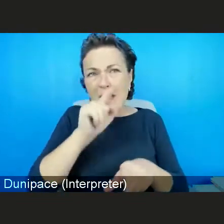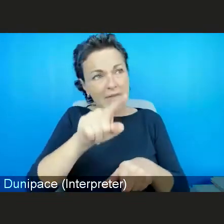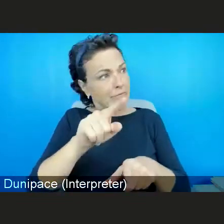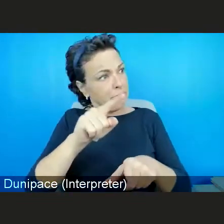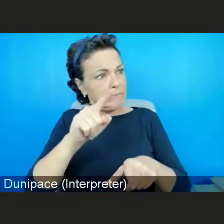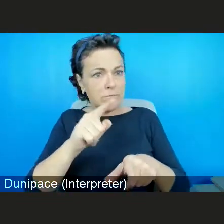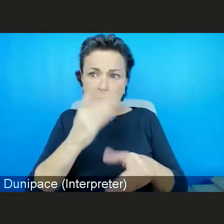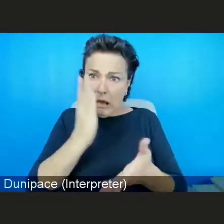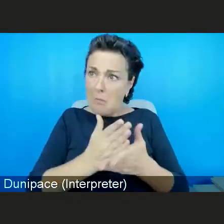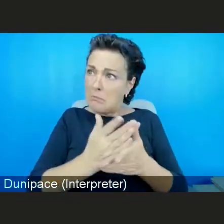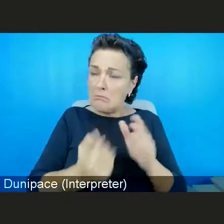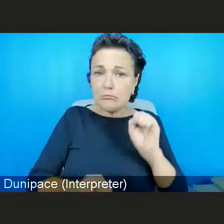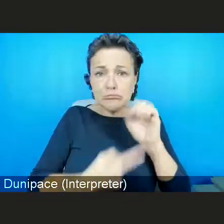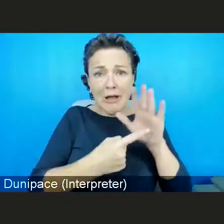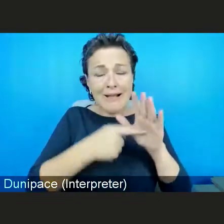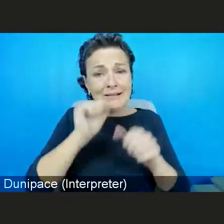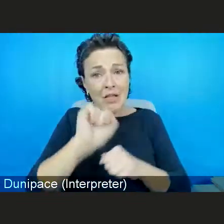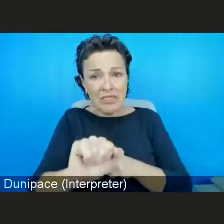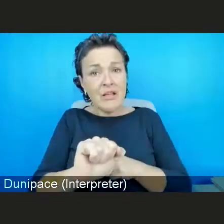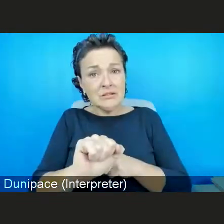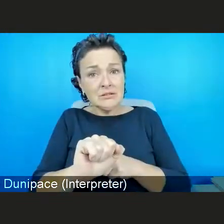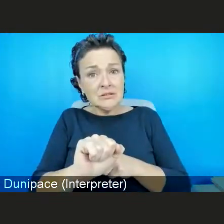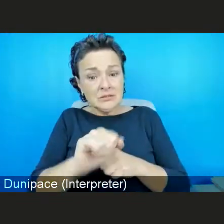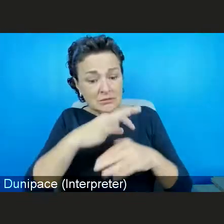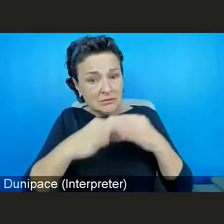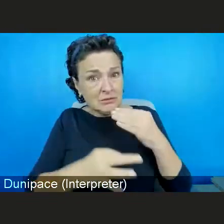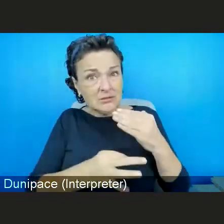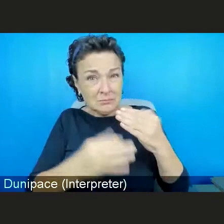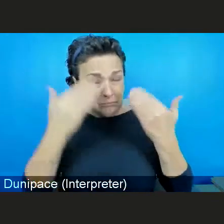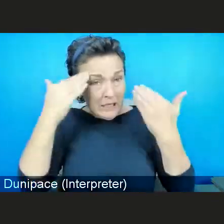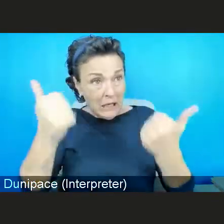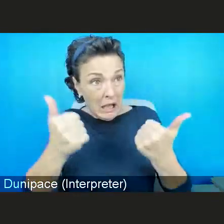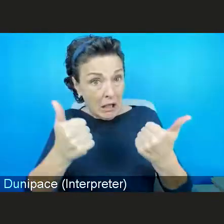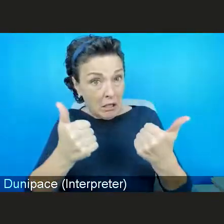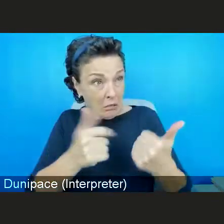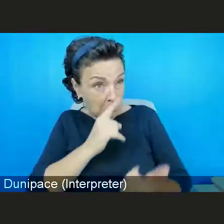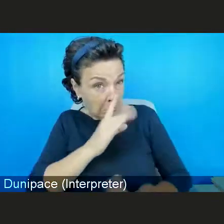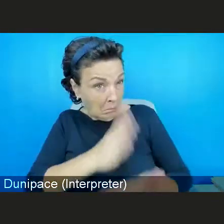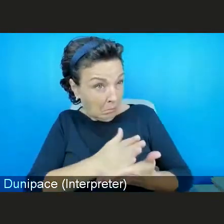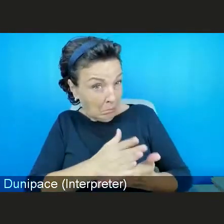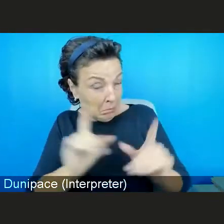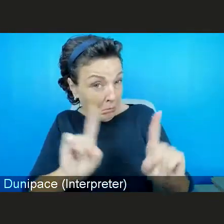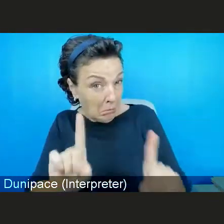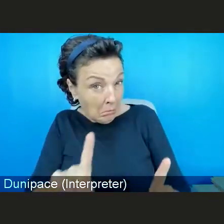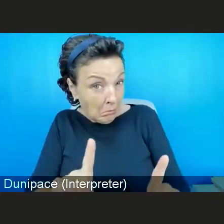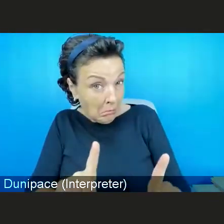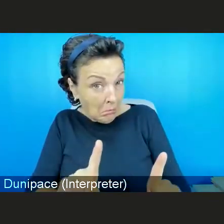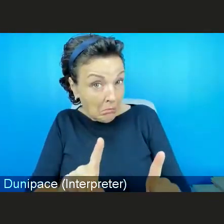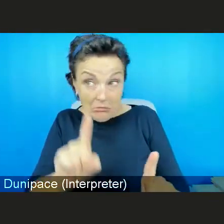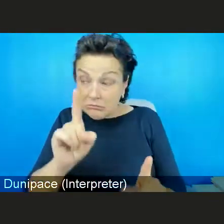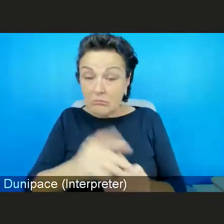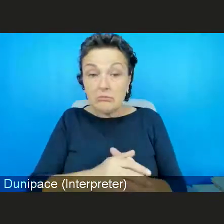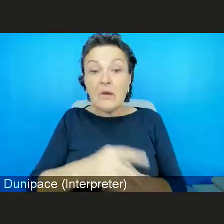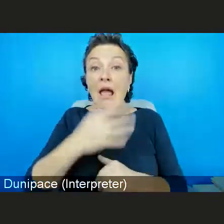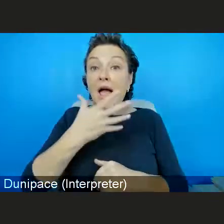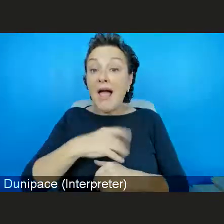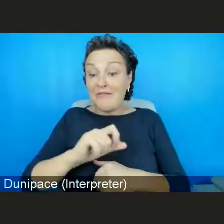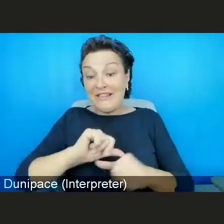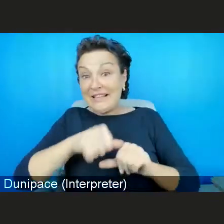policy level? Well, our panel aims to address some of these questions in the next 60 minutes,